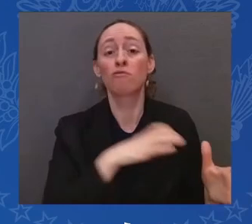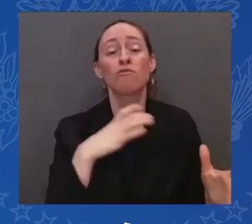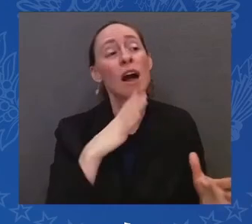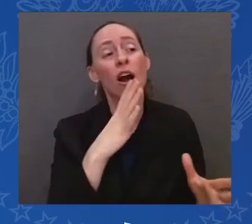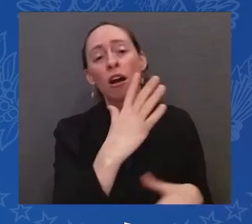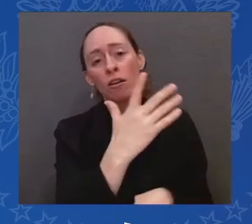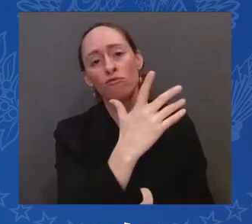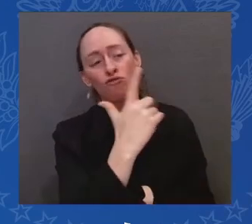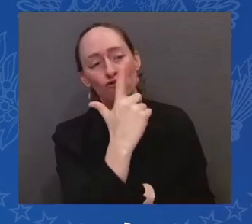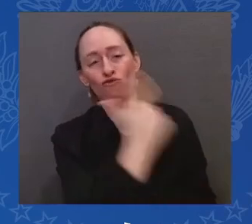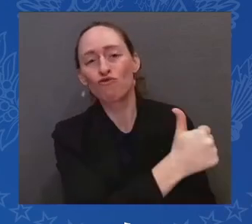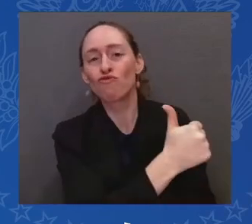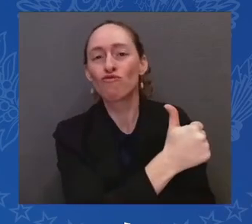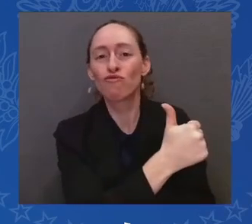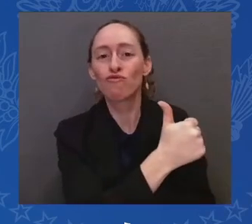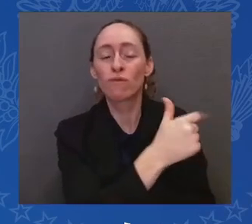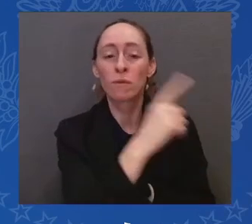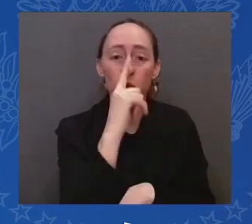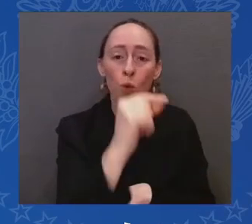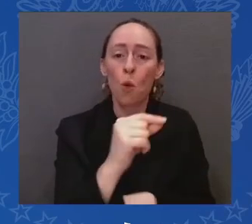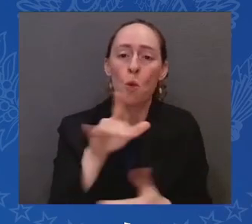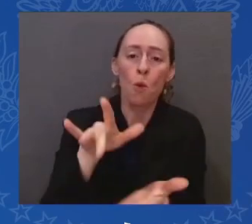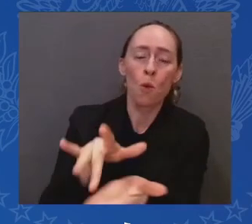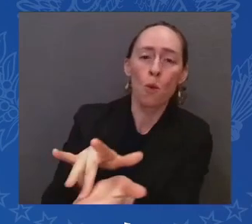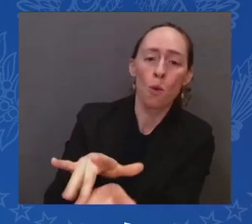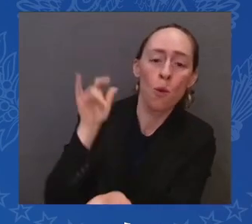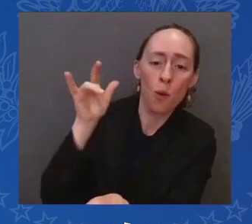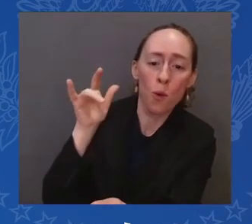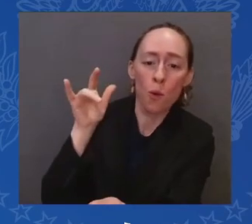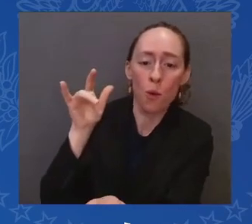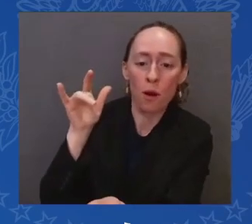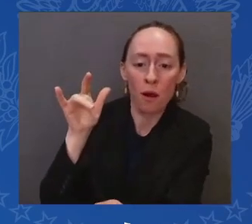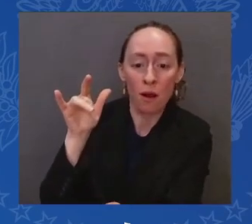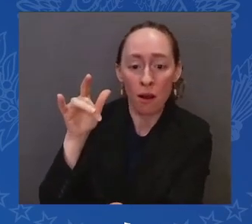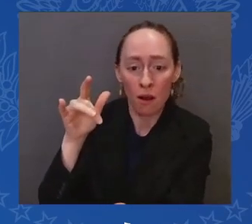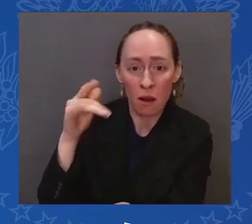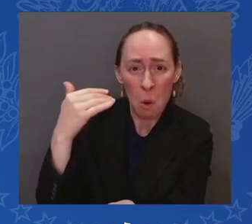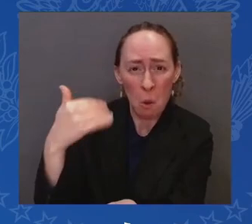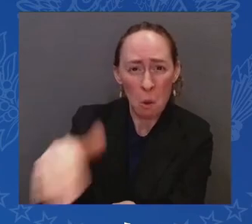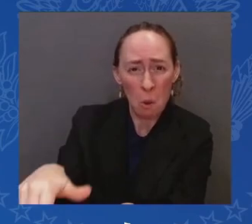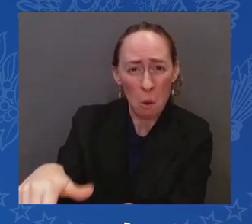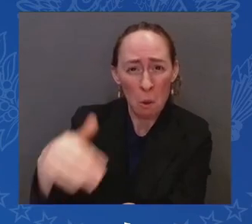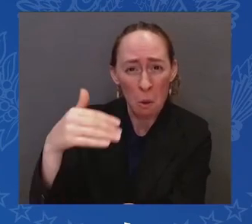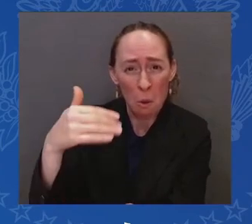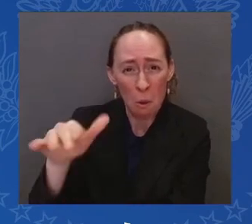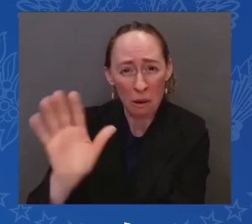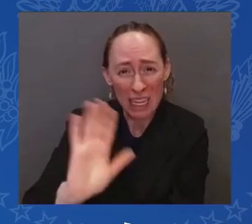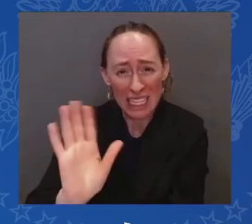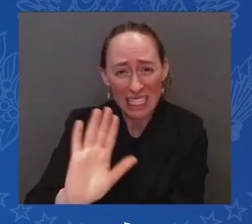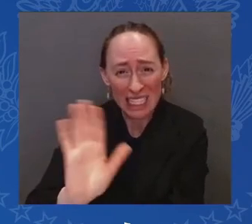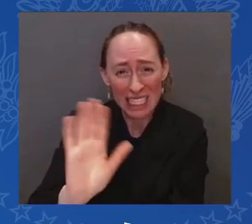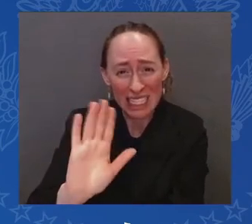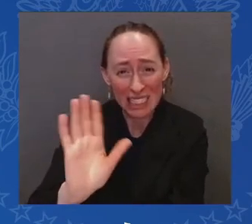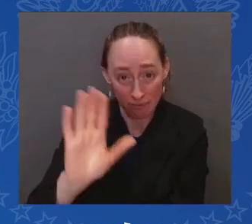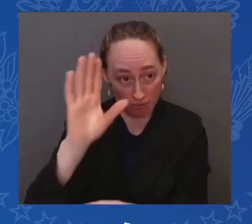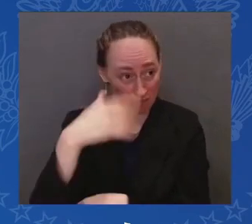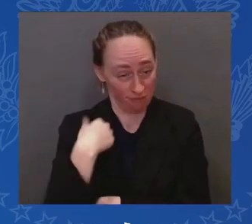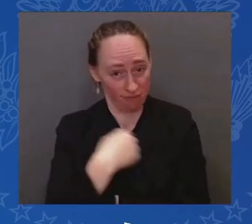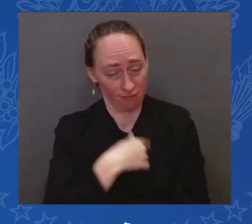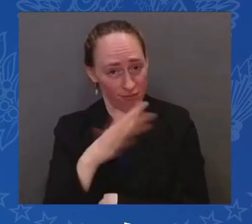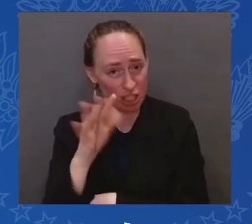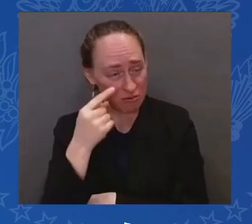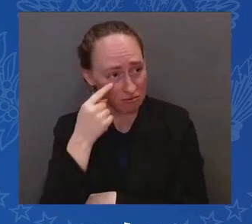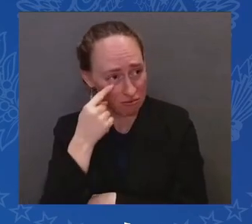we've all seen the brutality that Putin has inflicted on Ukraine, invading another country, trying to